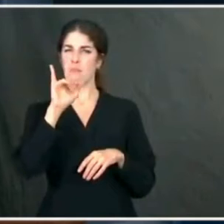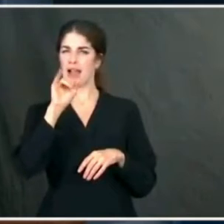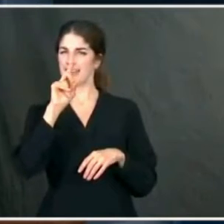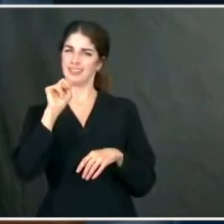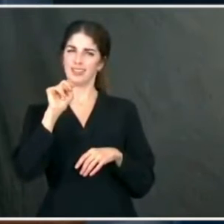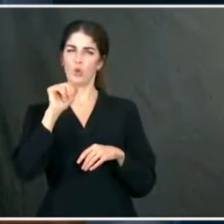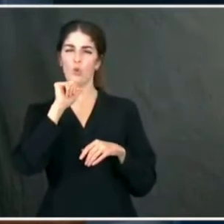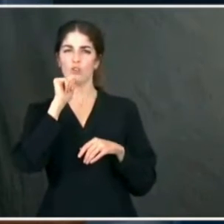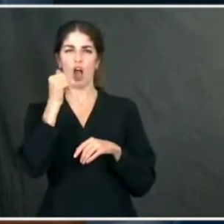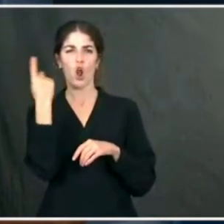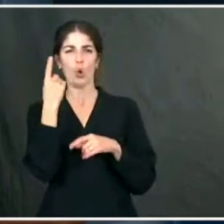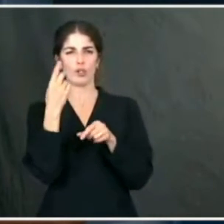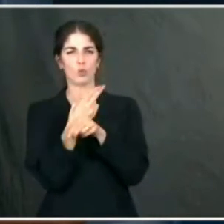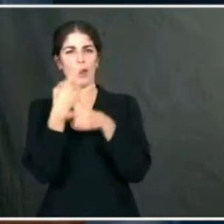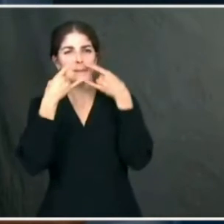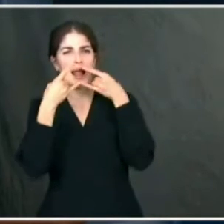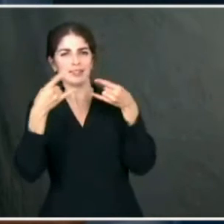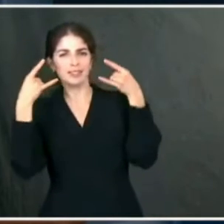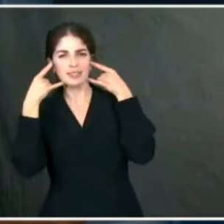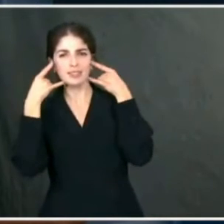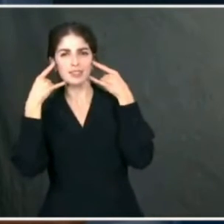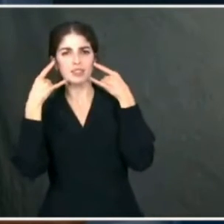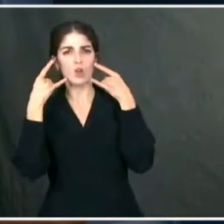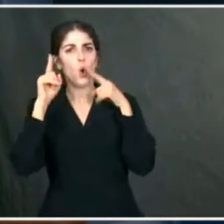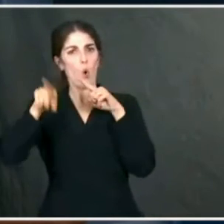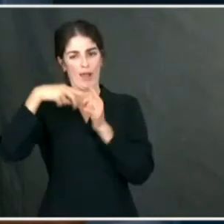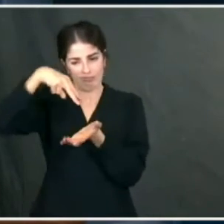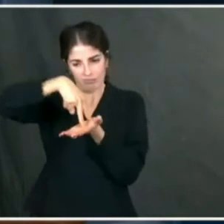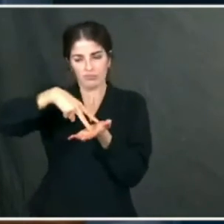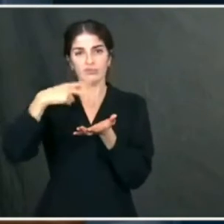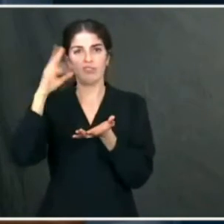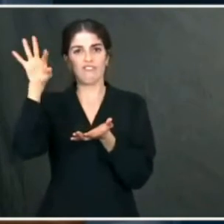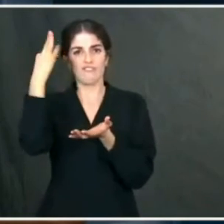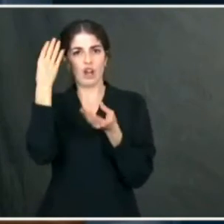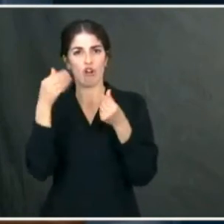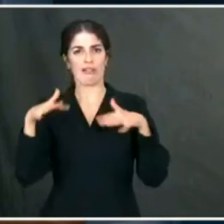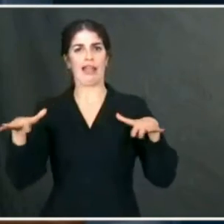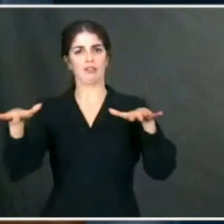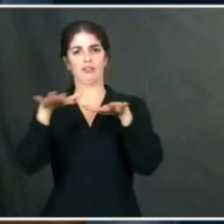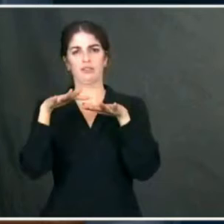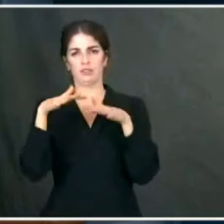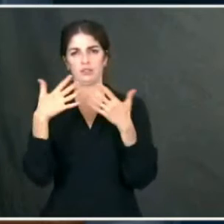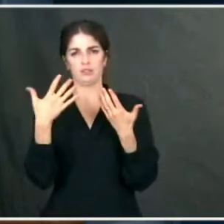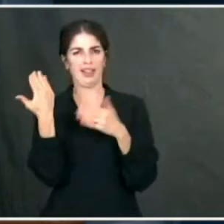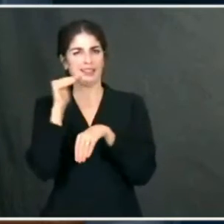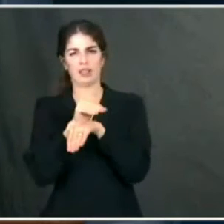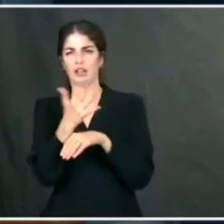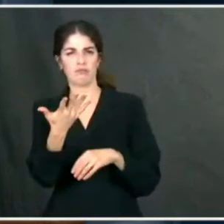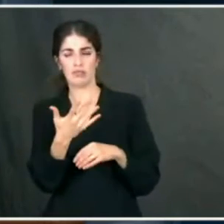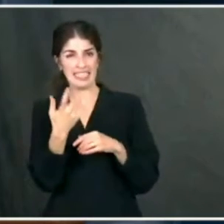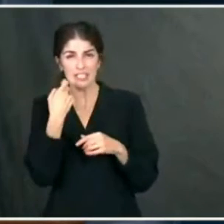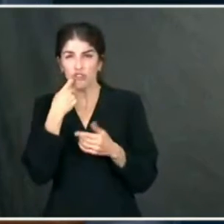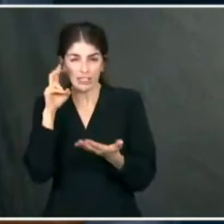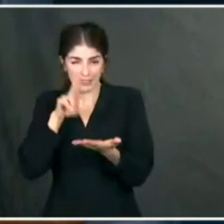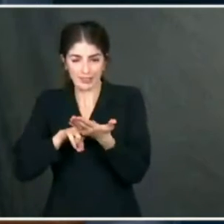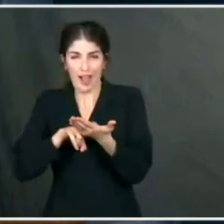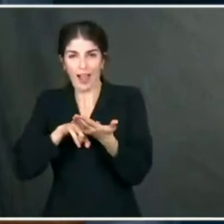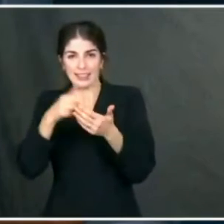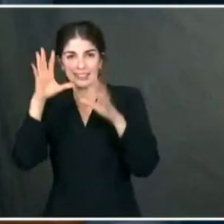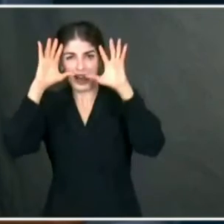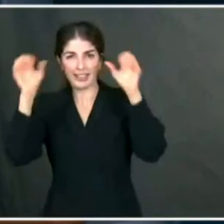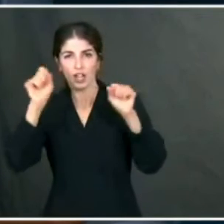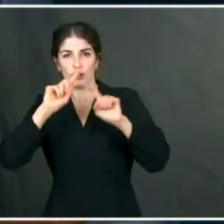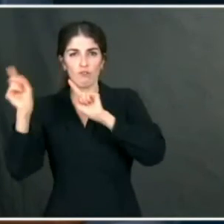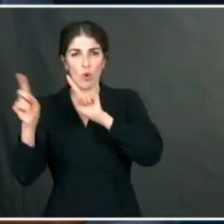federal lands last night if he signed an executive order that mandates masks on federal lands at all times? At the